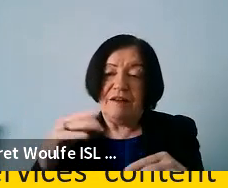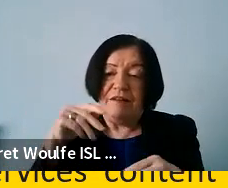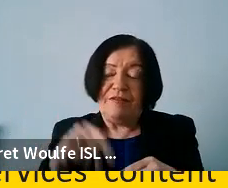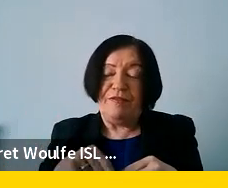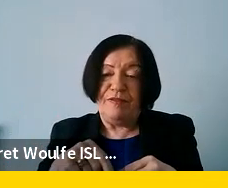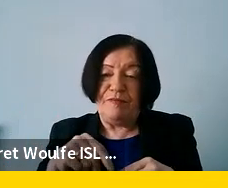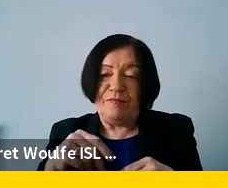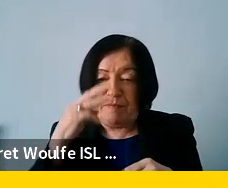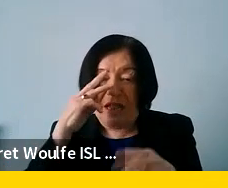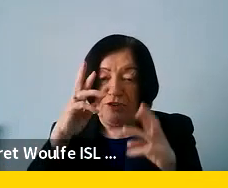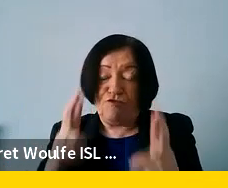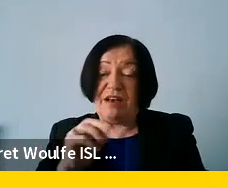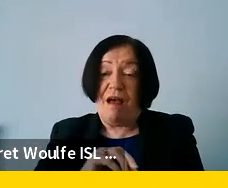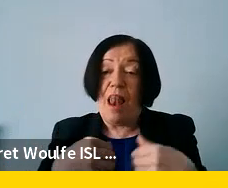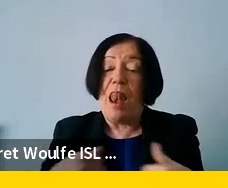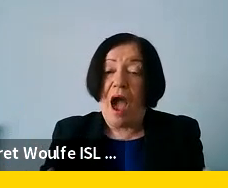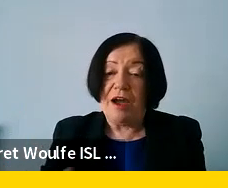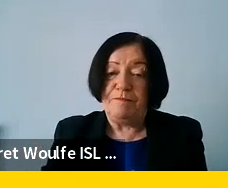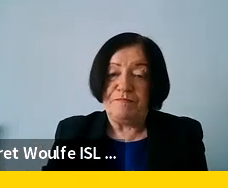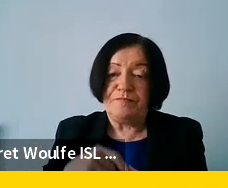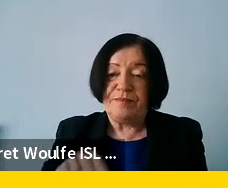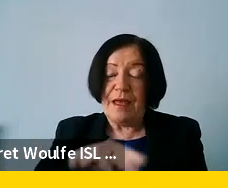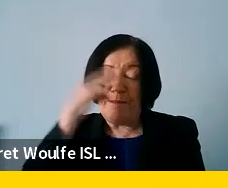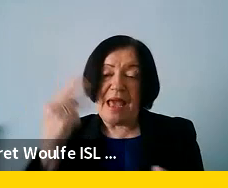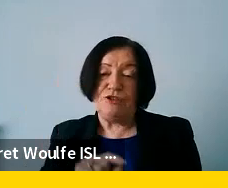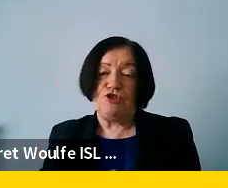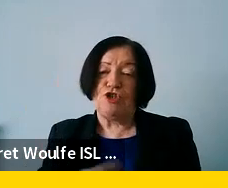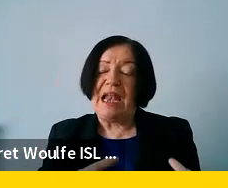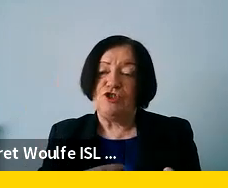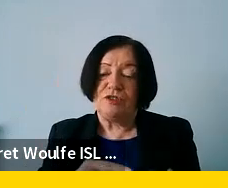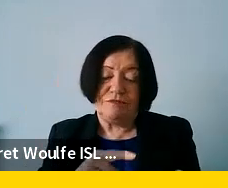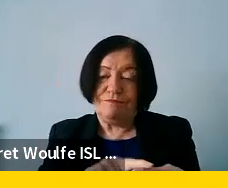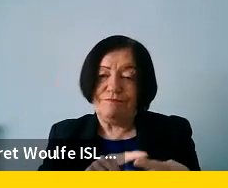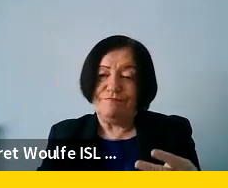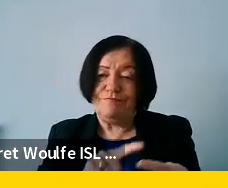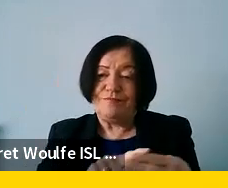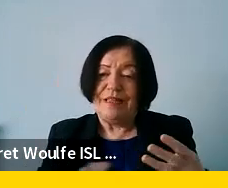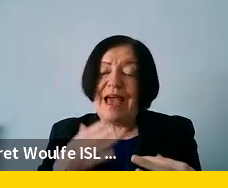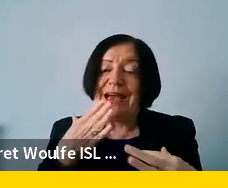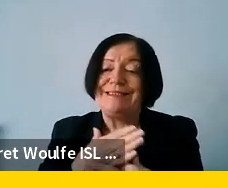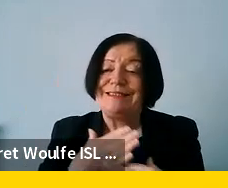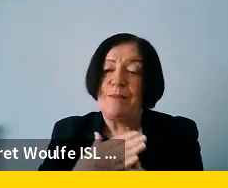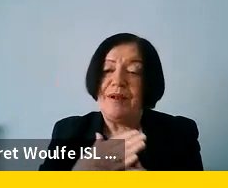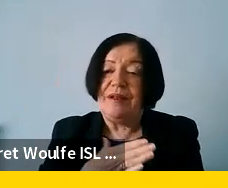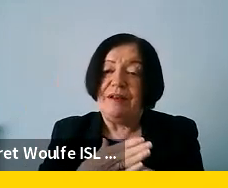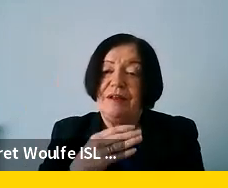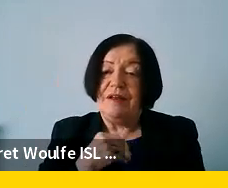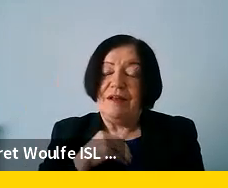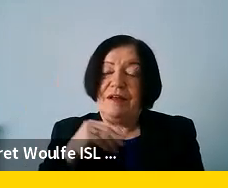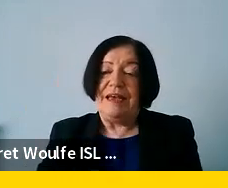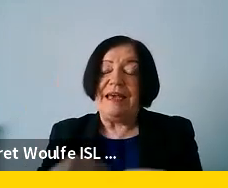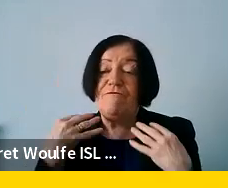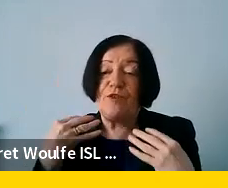online. The main challenges here were always around the accessibility to the accessibility to